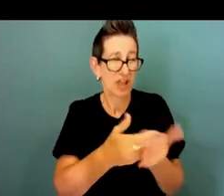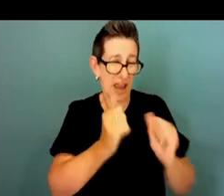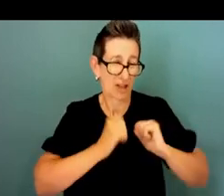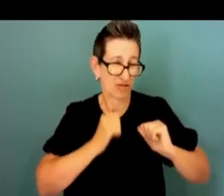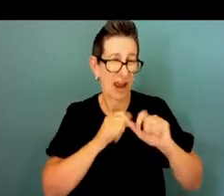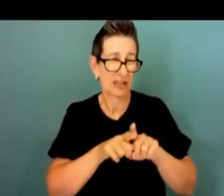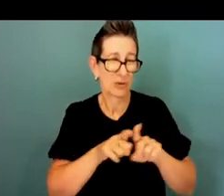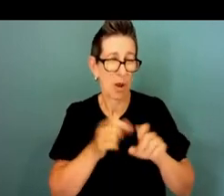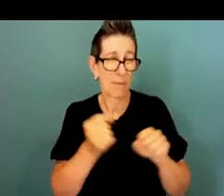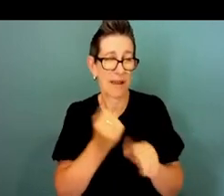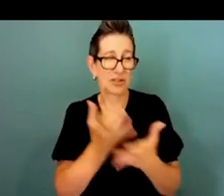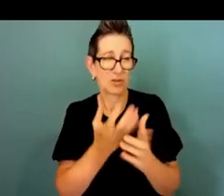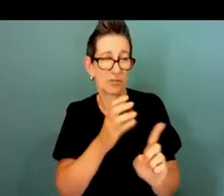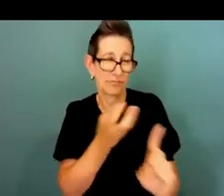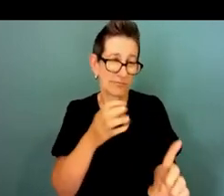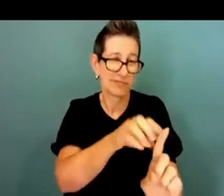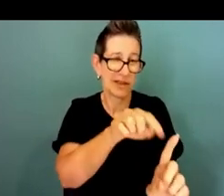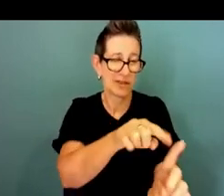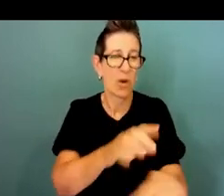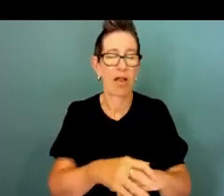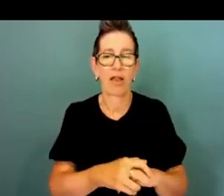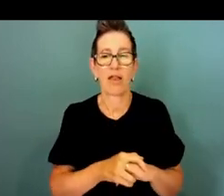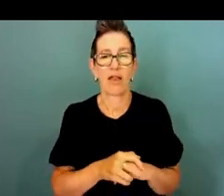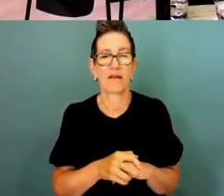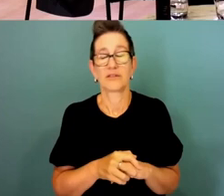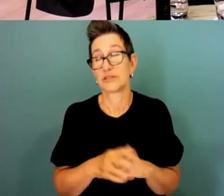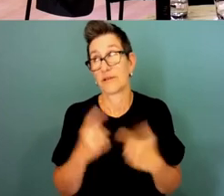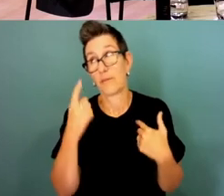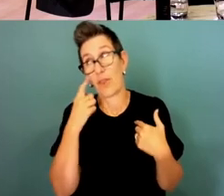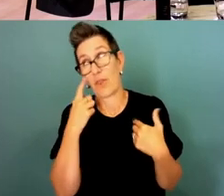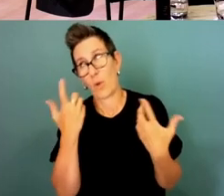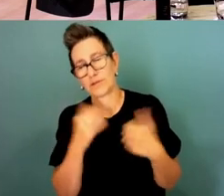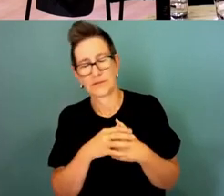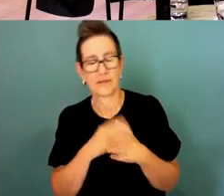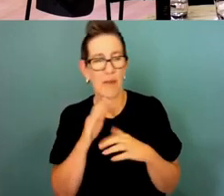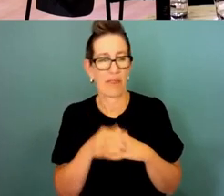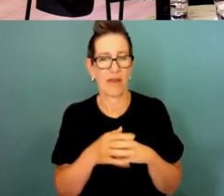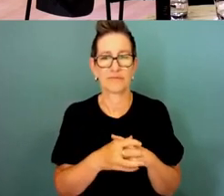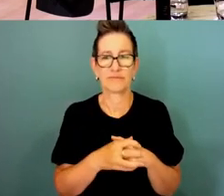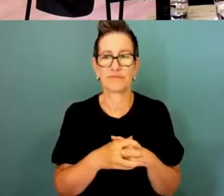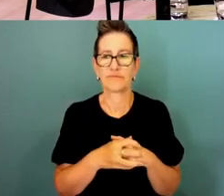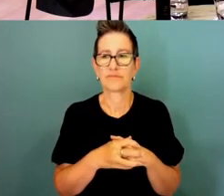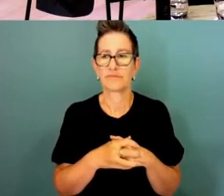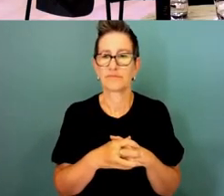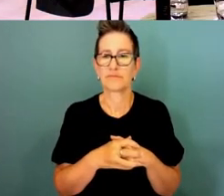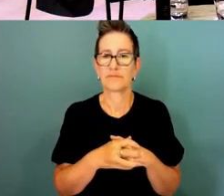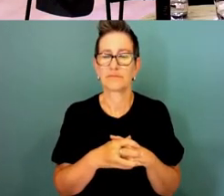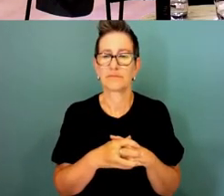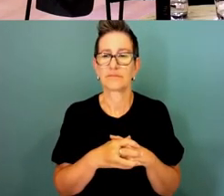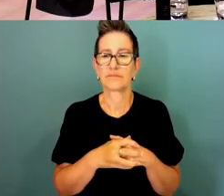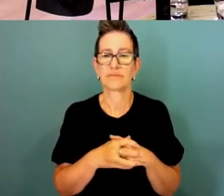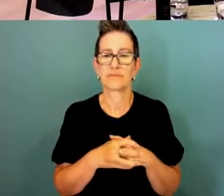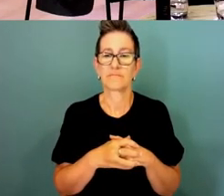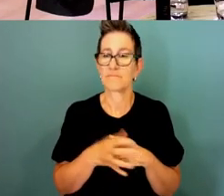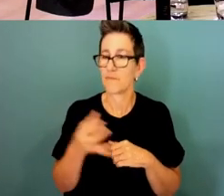across the service as well so there's some thoughts from the live work we're doing on that one thank you I might ask Ray to also